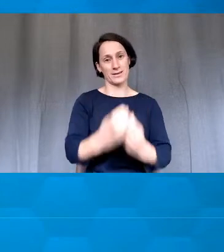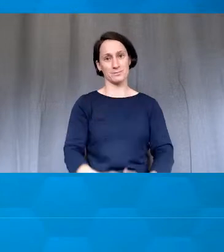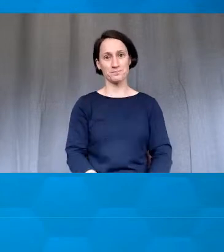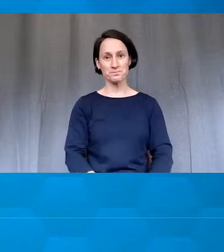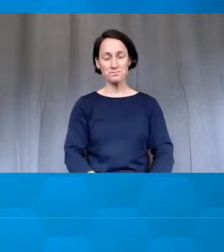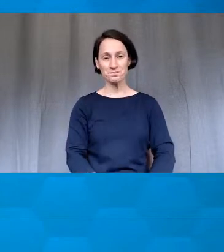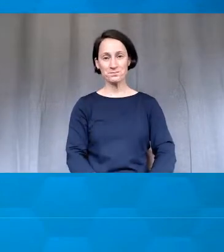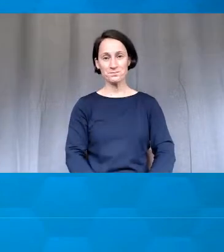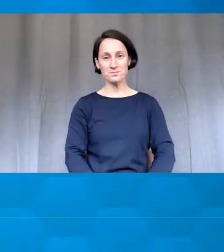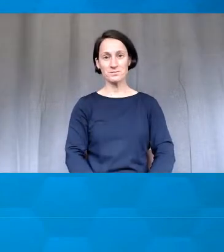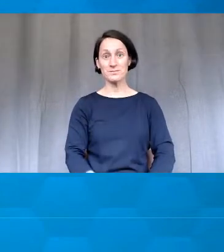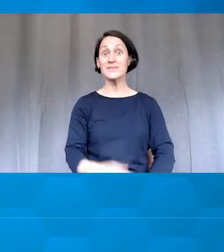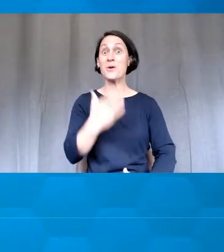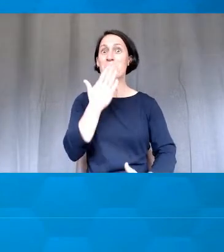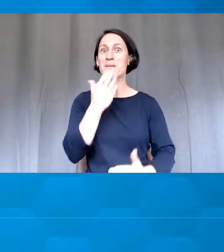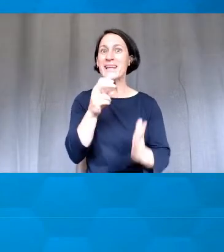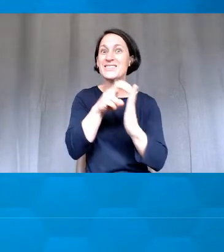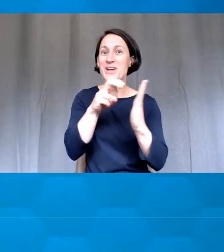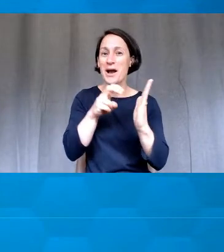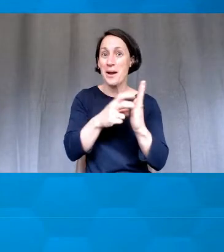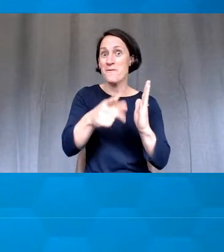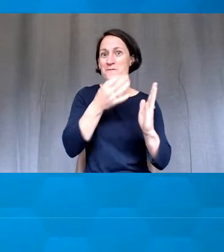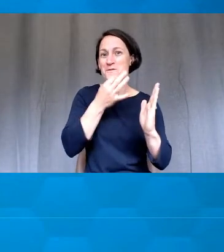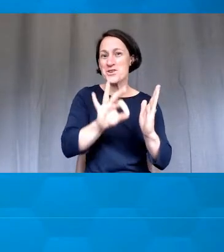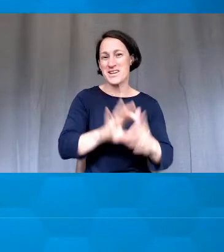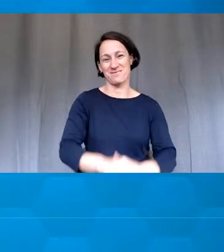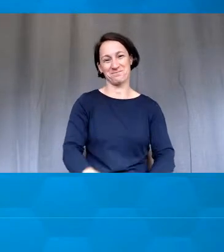I'd encourage you all to sign up for free. Next slide.